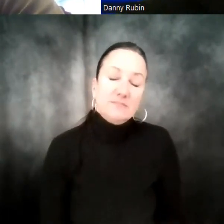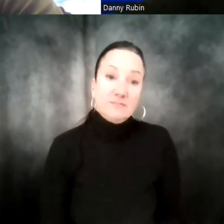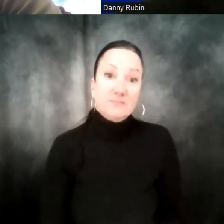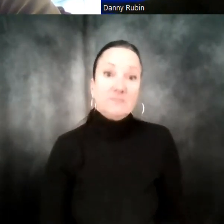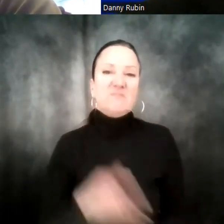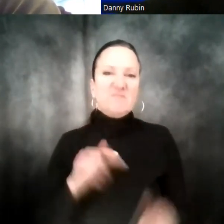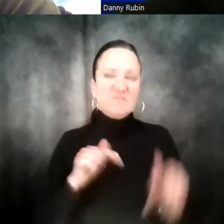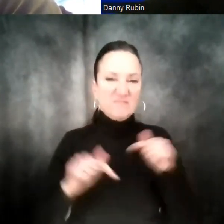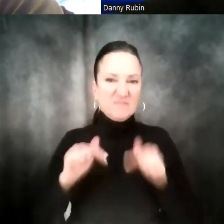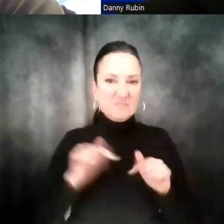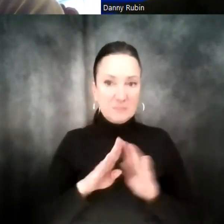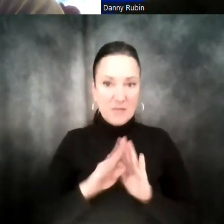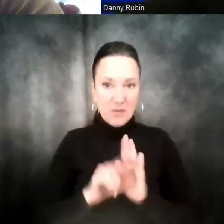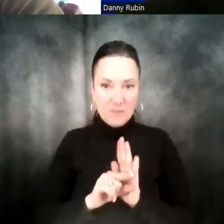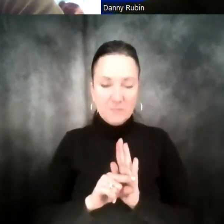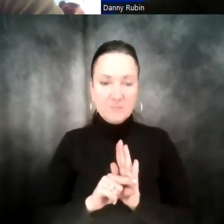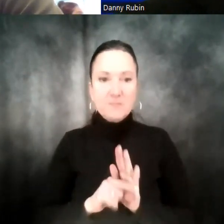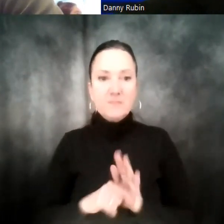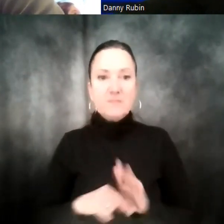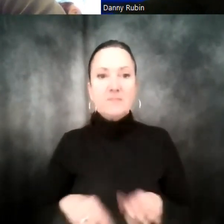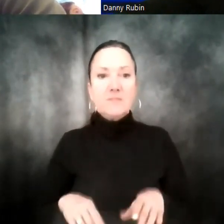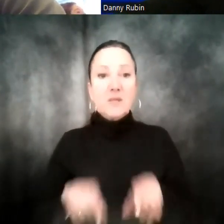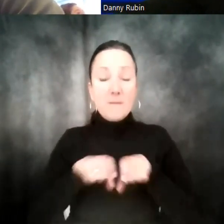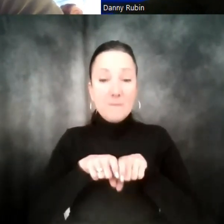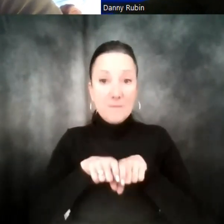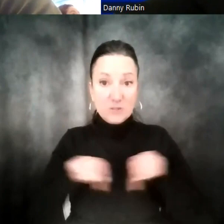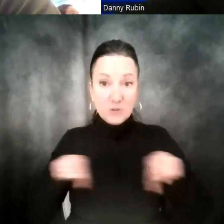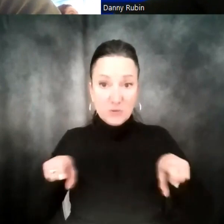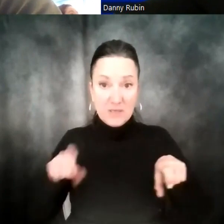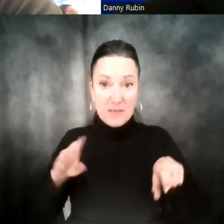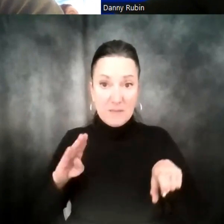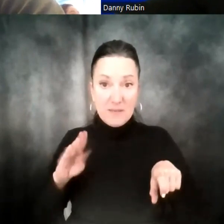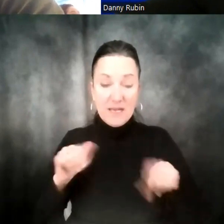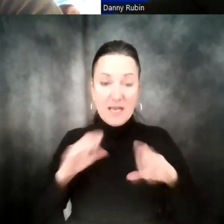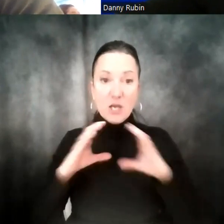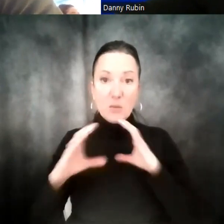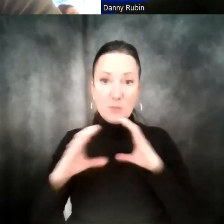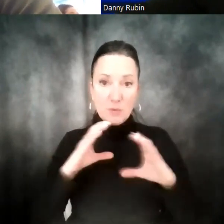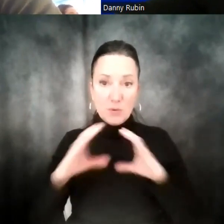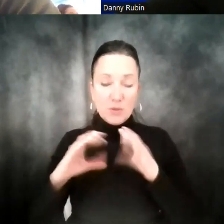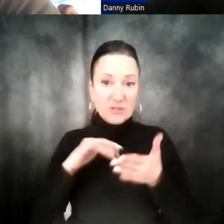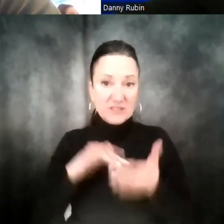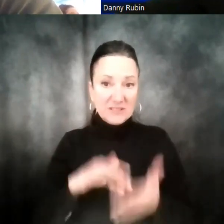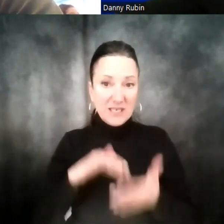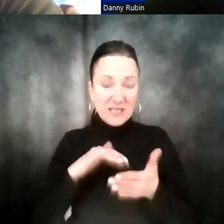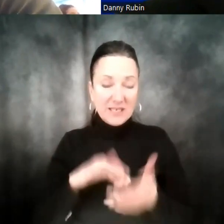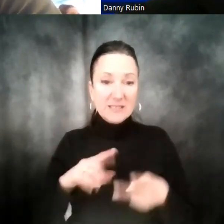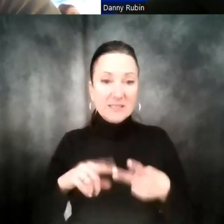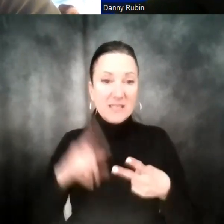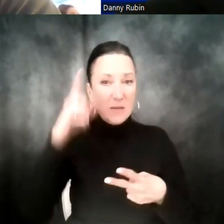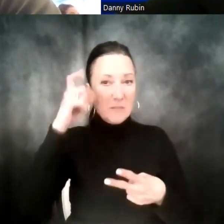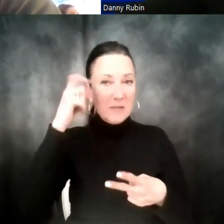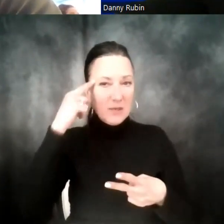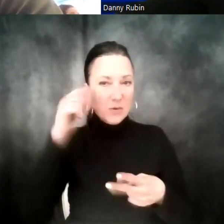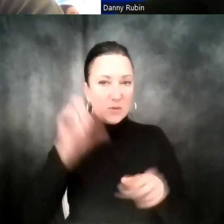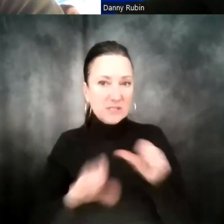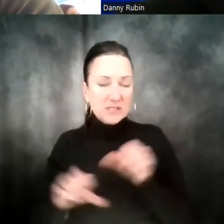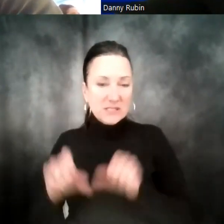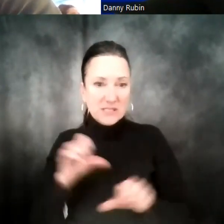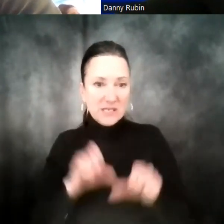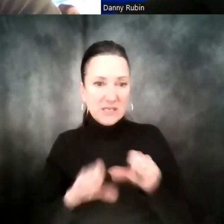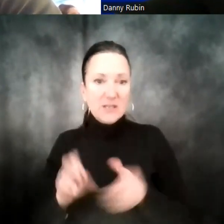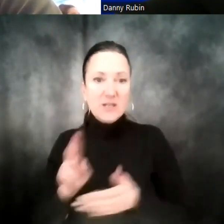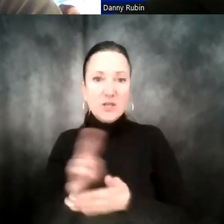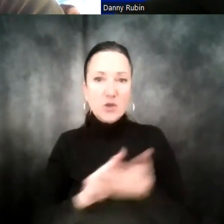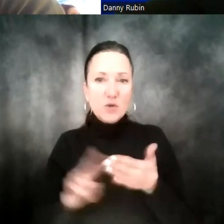background, I received my bachelor's in communication studies and political science. So, I was a double major from the University